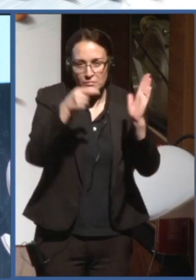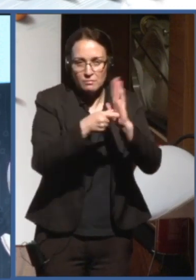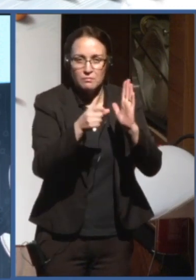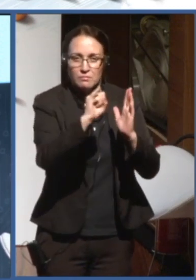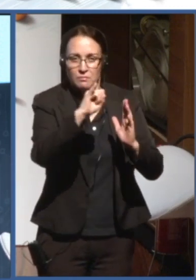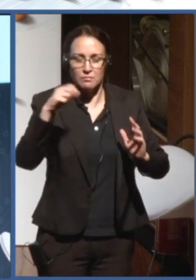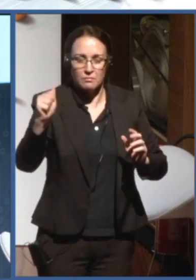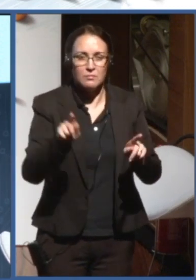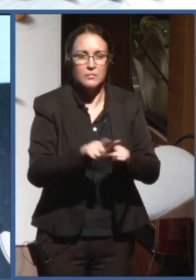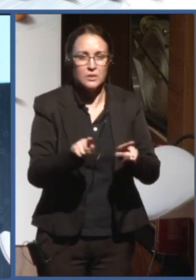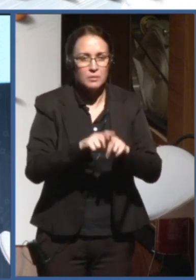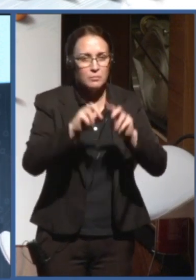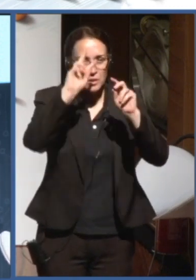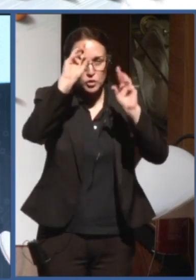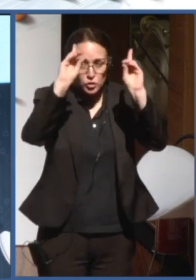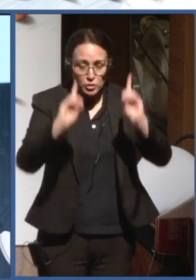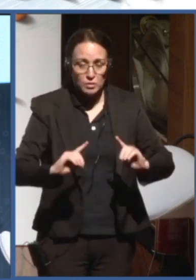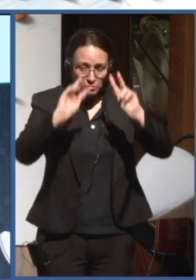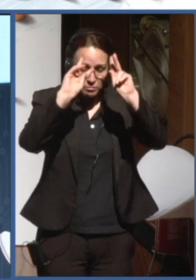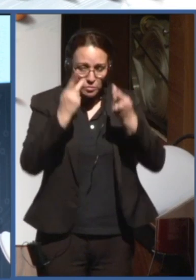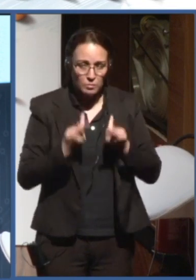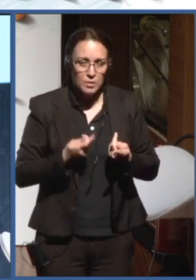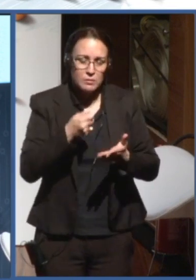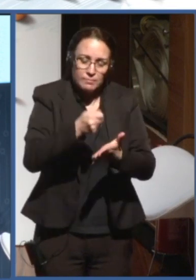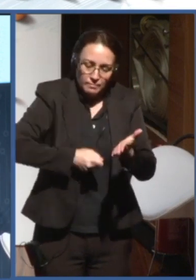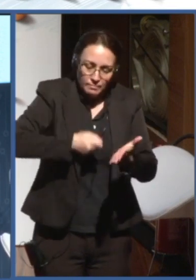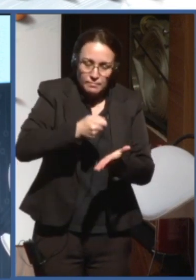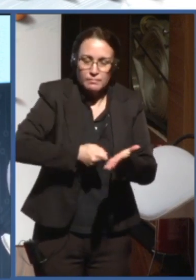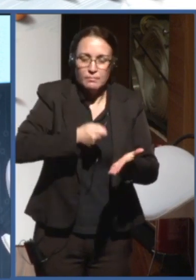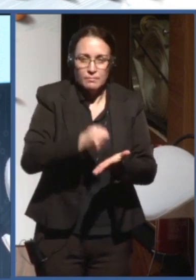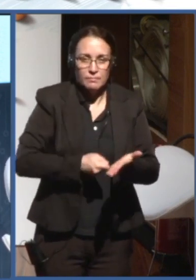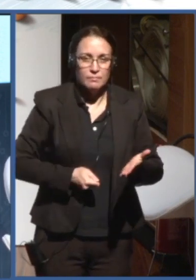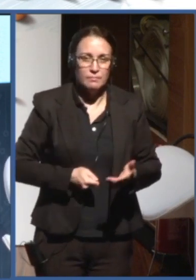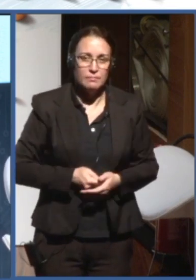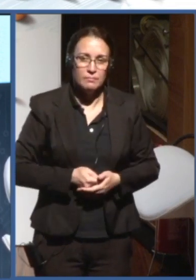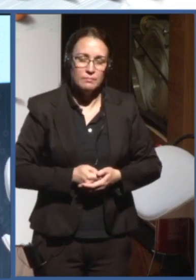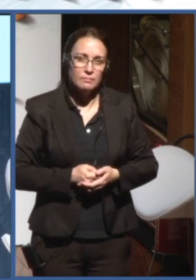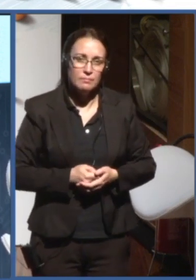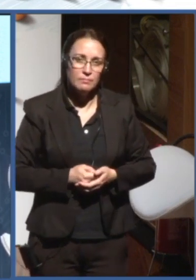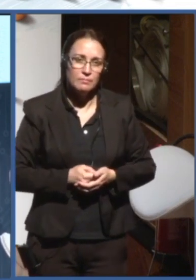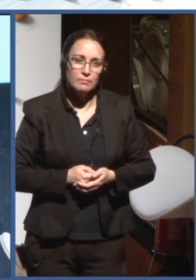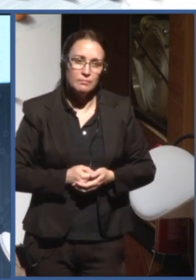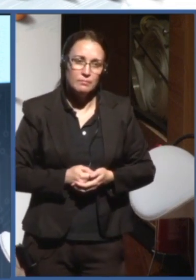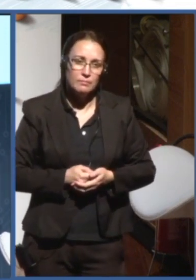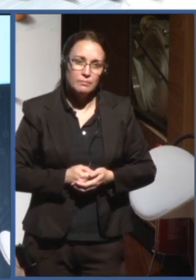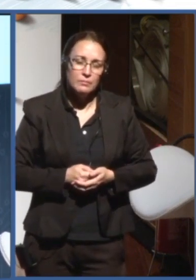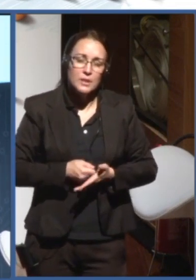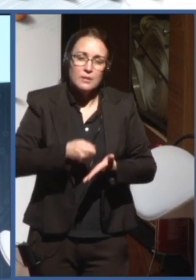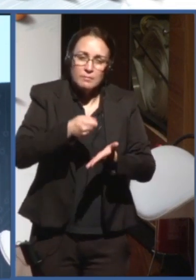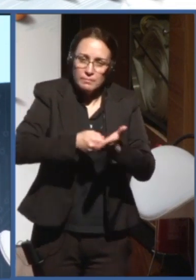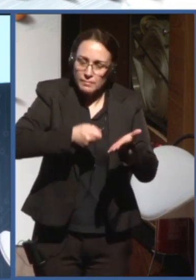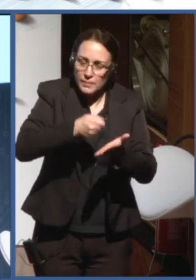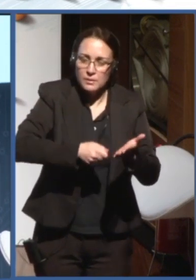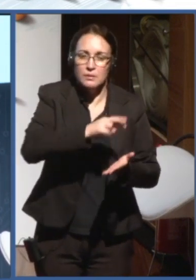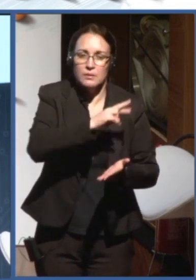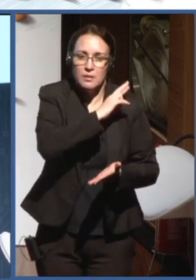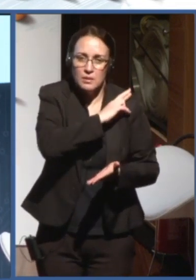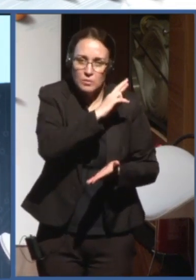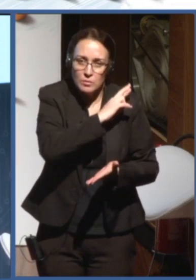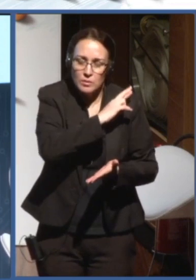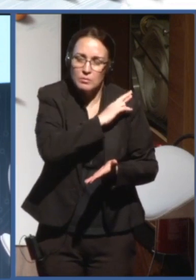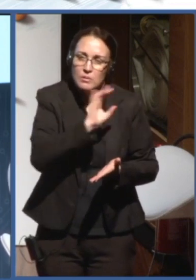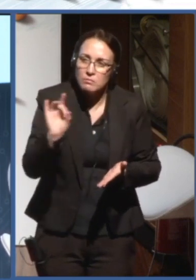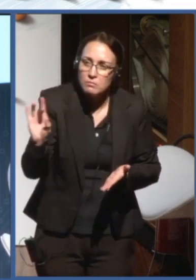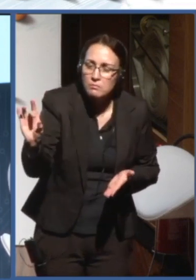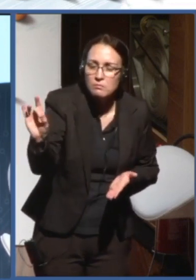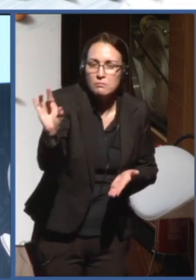states, and that gives a framework for responsibilities to companies, is important, is valuable,